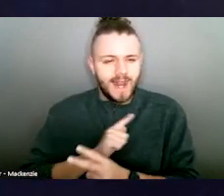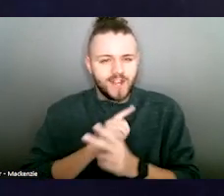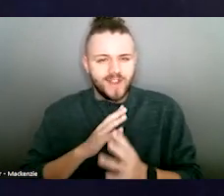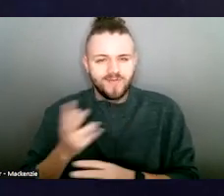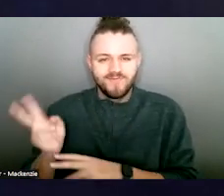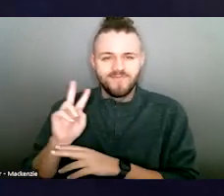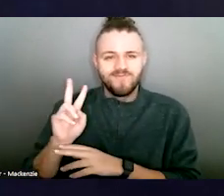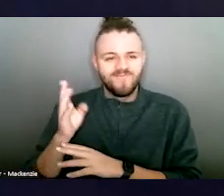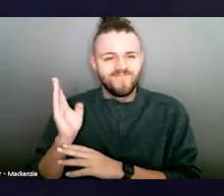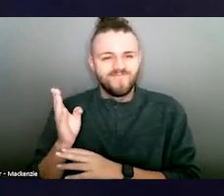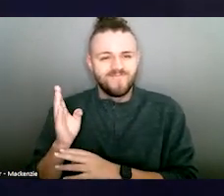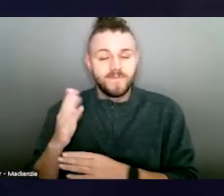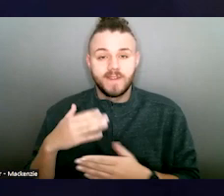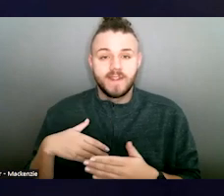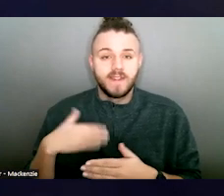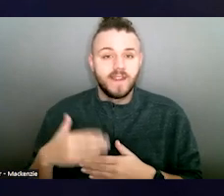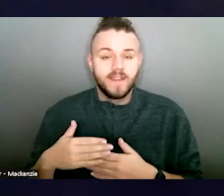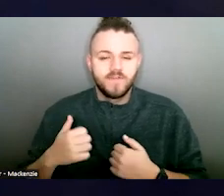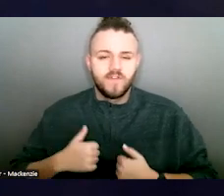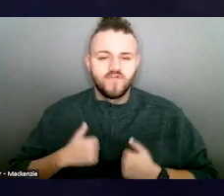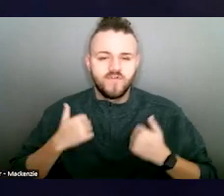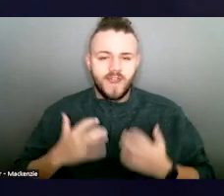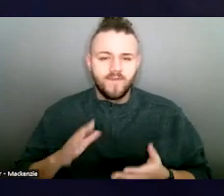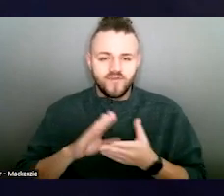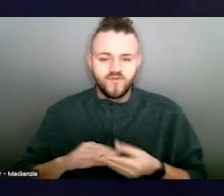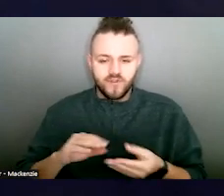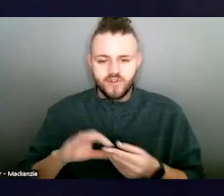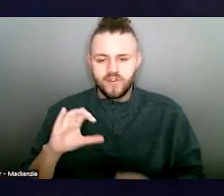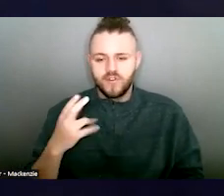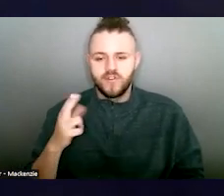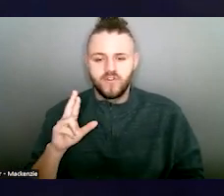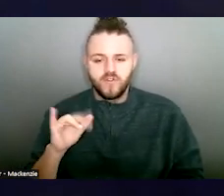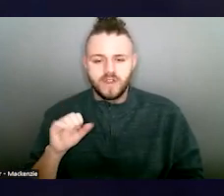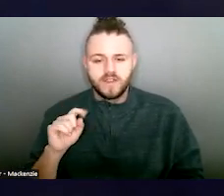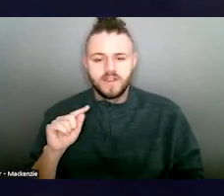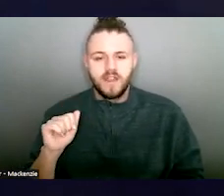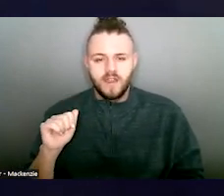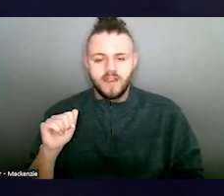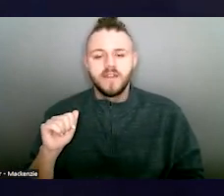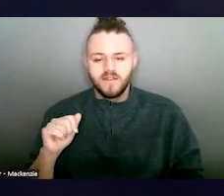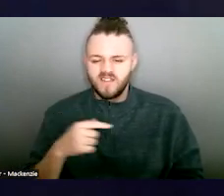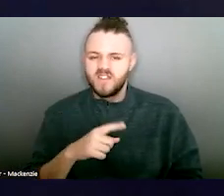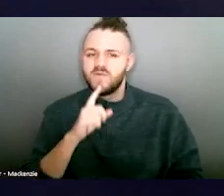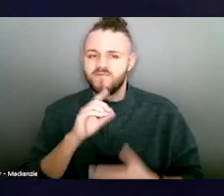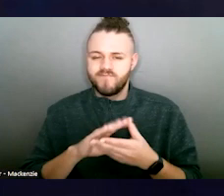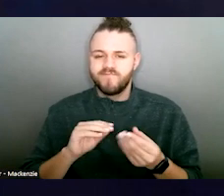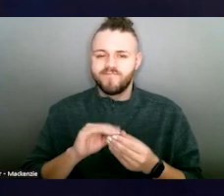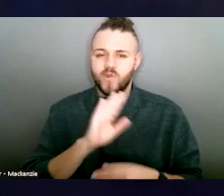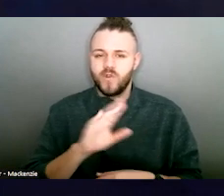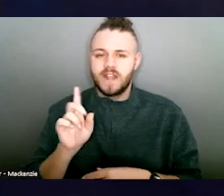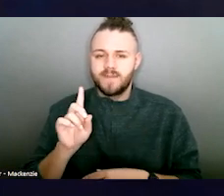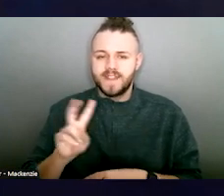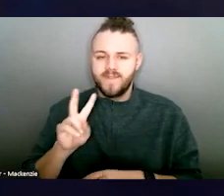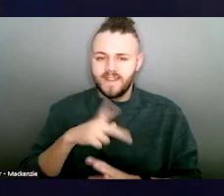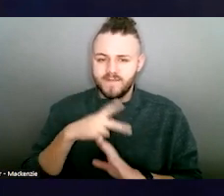have a survivor story. Krista Colobin, who will tell us how important her domestic violence program was